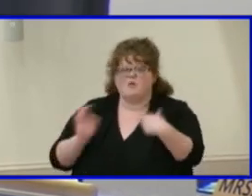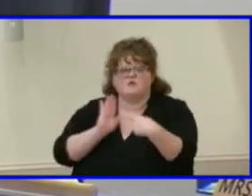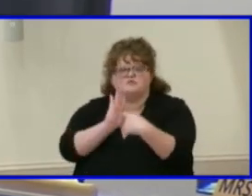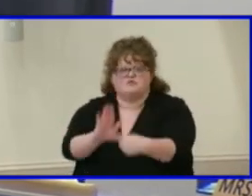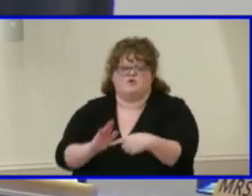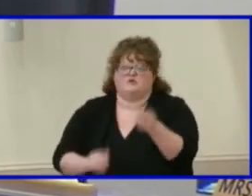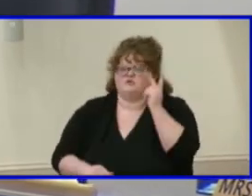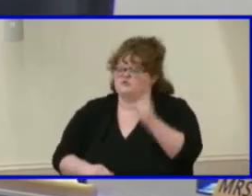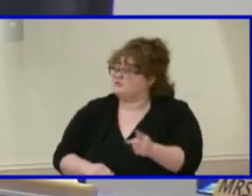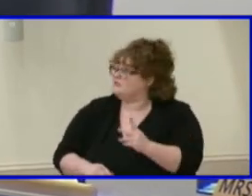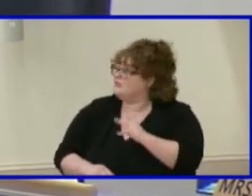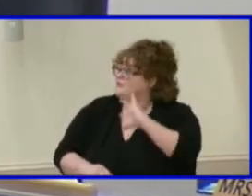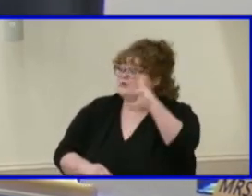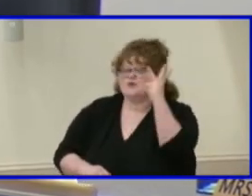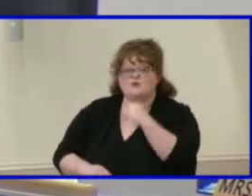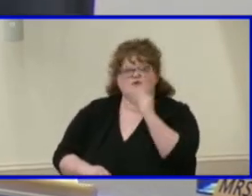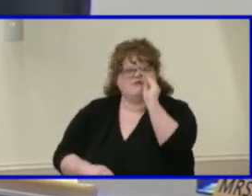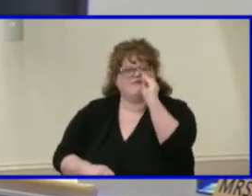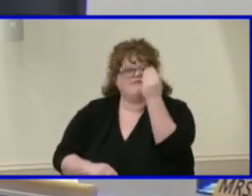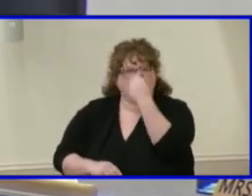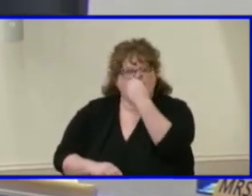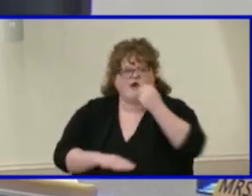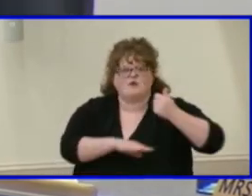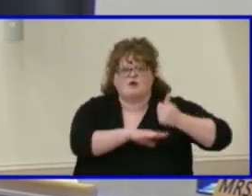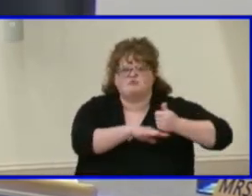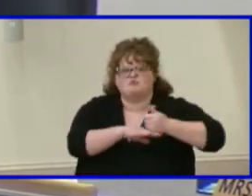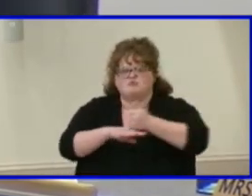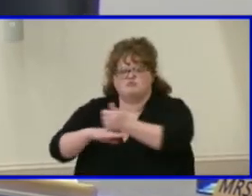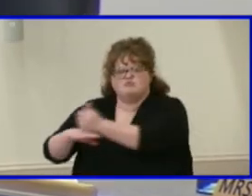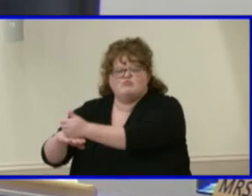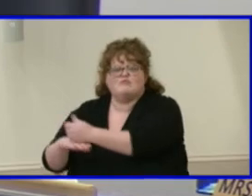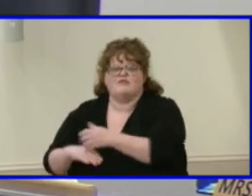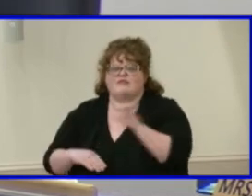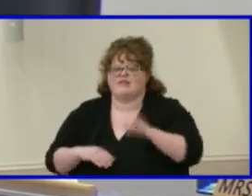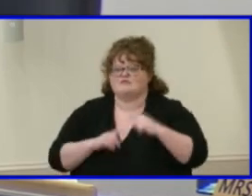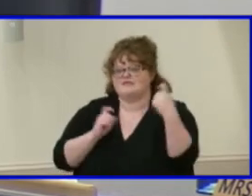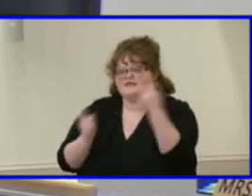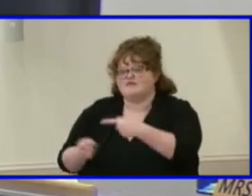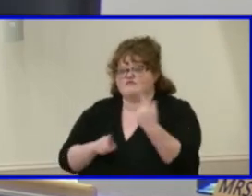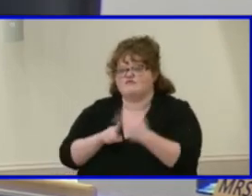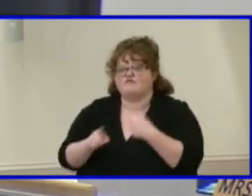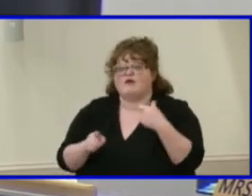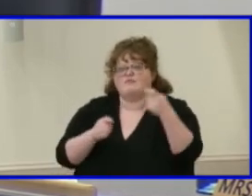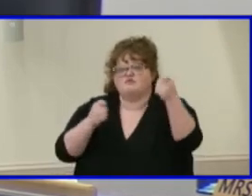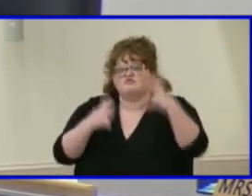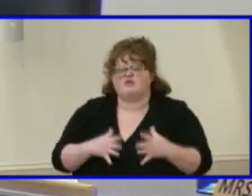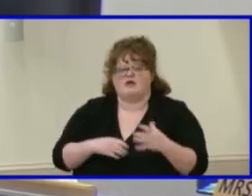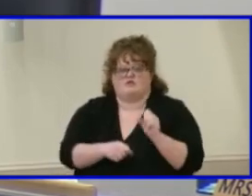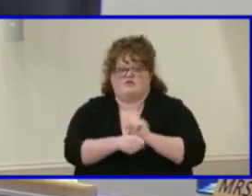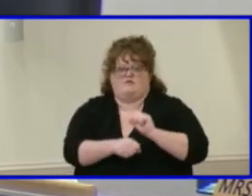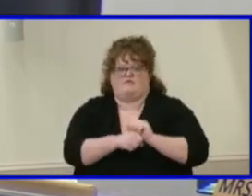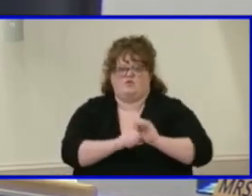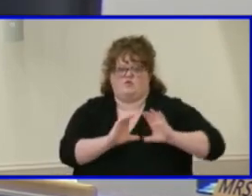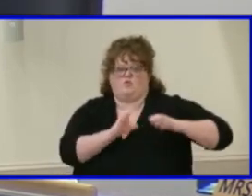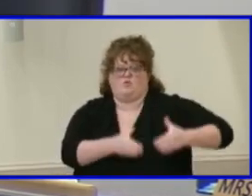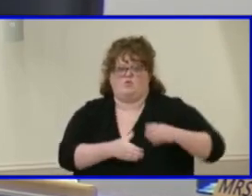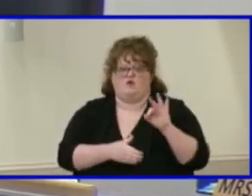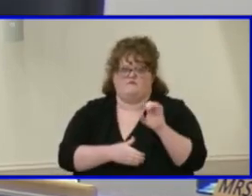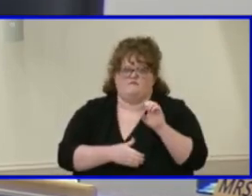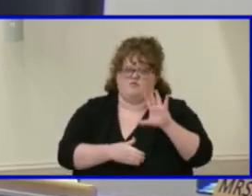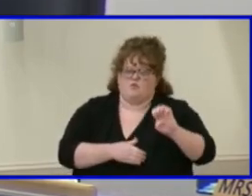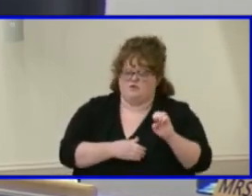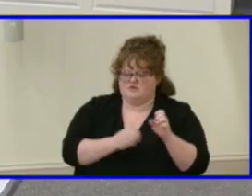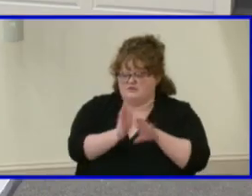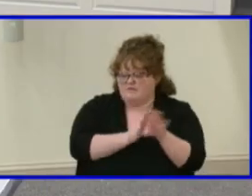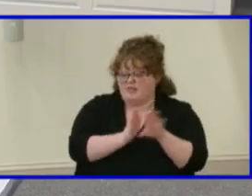beautiful poinsettias. Those are gifts for the board from our director of workforce and development and technical education, Mac Baton, as well